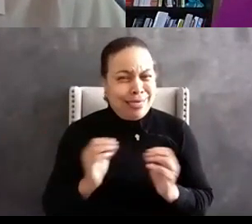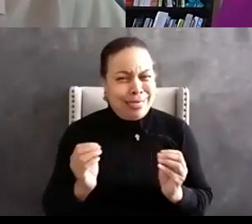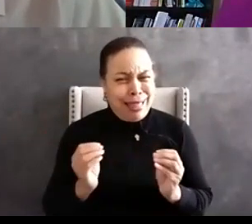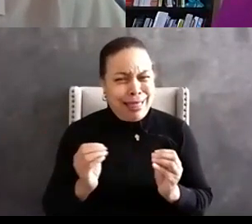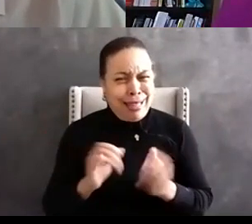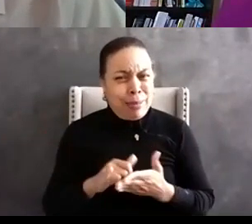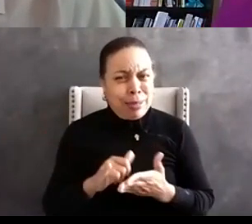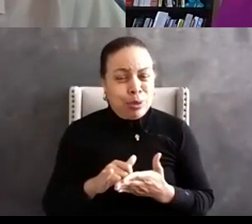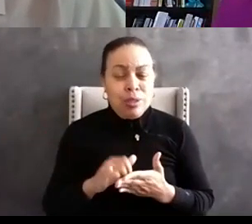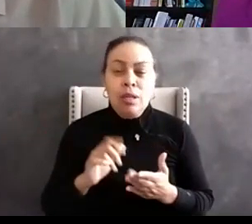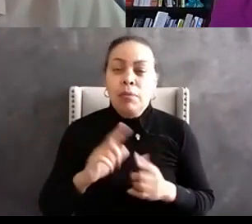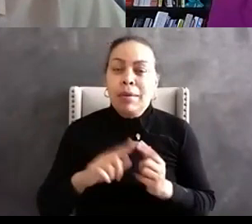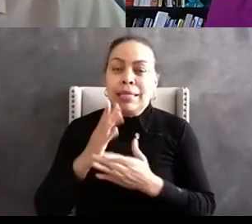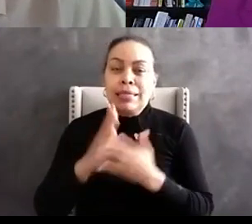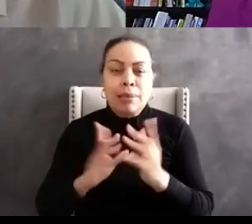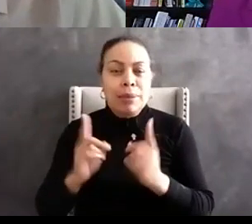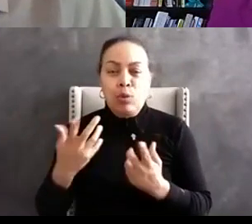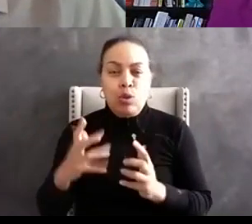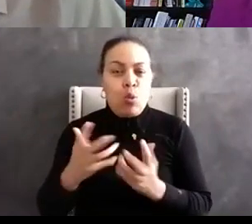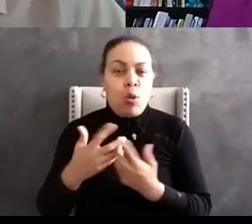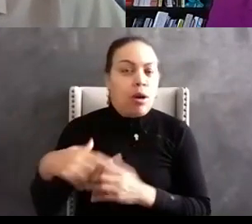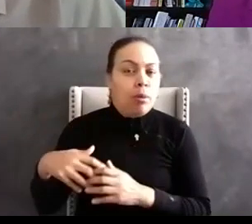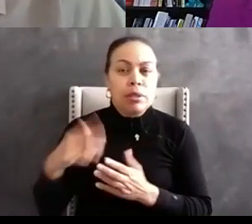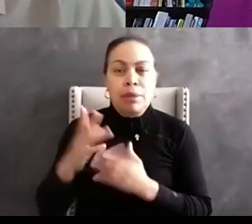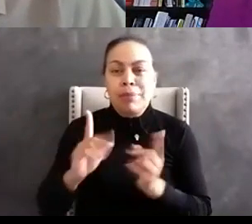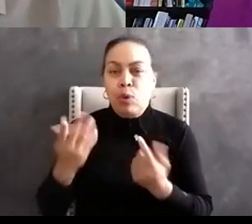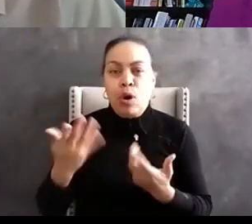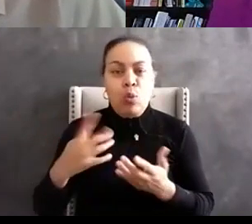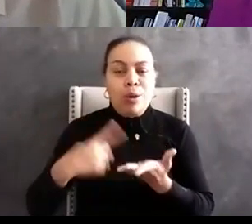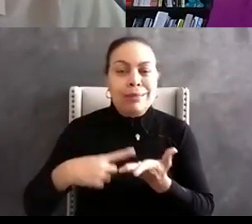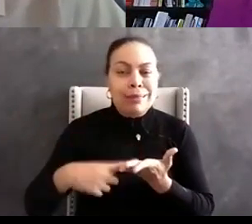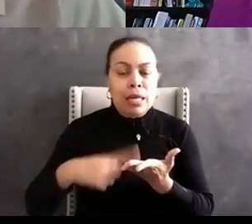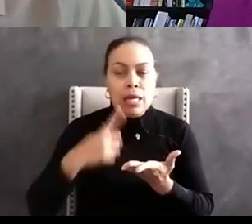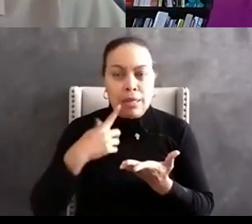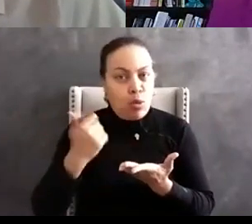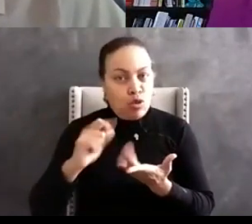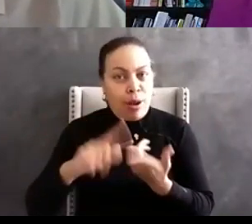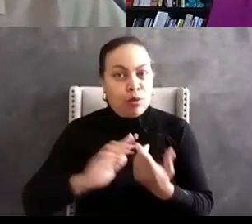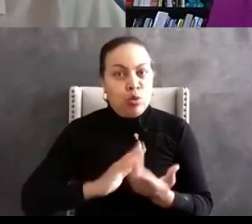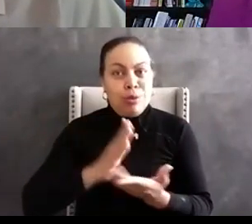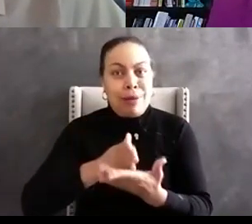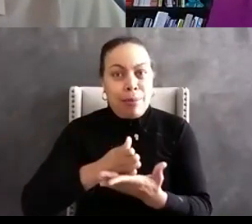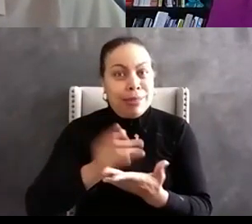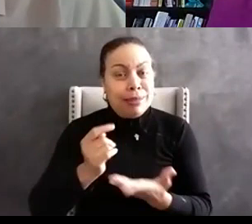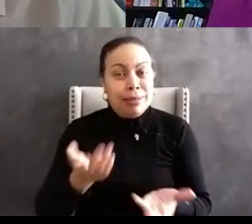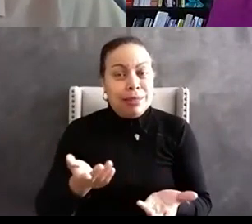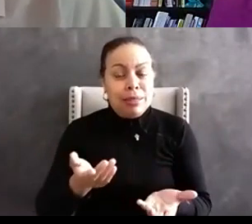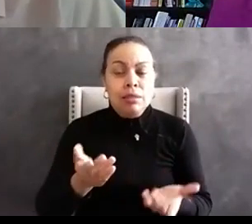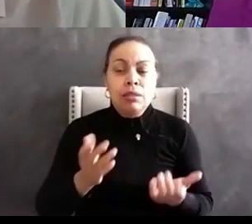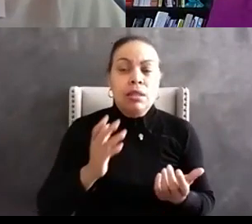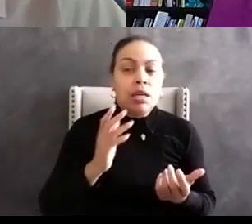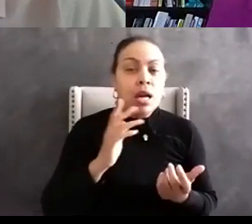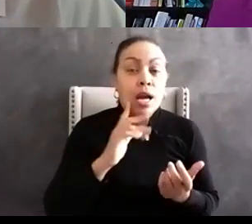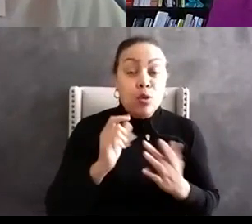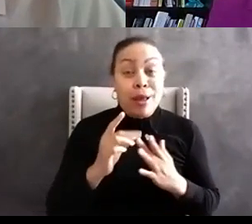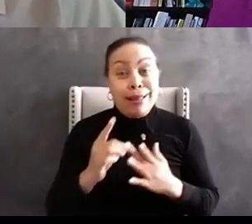that just don't want that harmony they don't want this dialogue and they do everything to kind of to stop it look at you can you can delete a hostile water but can't